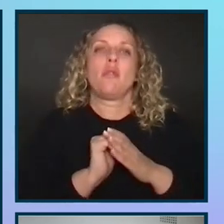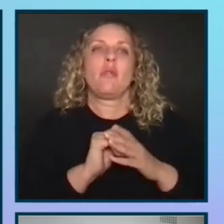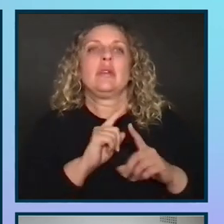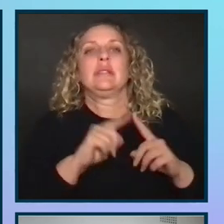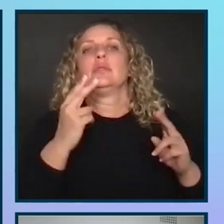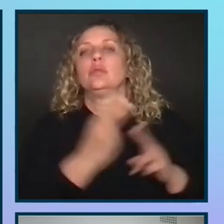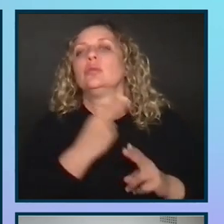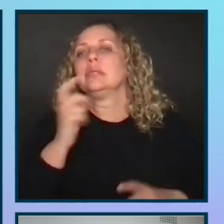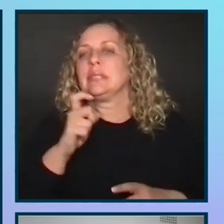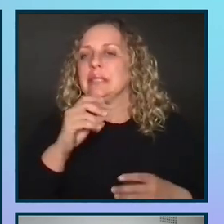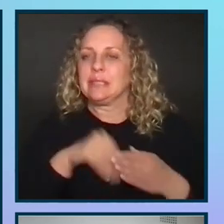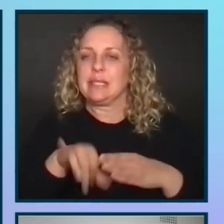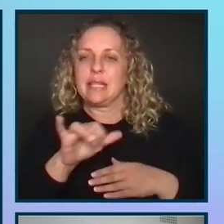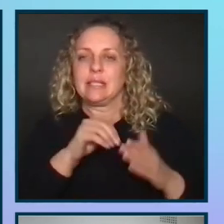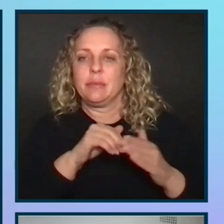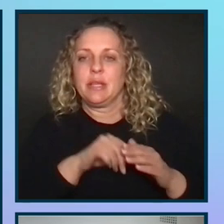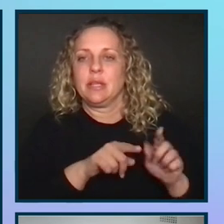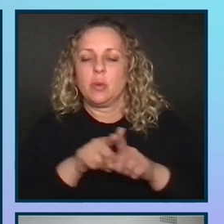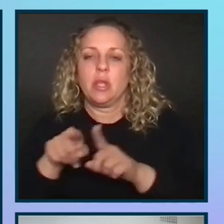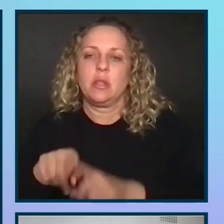needs within accessibility as well.